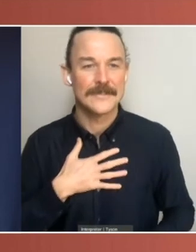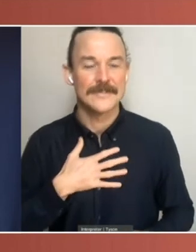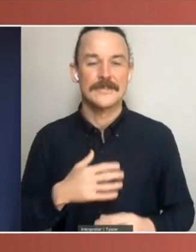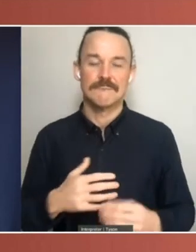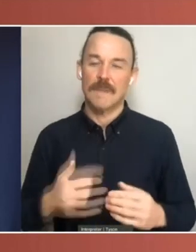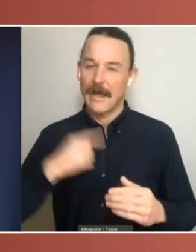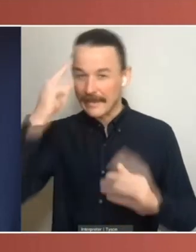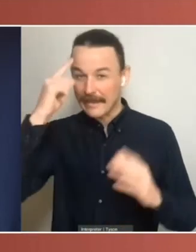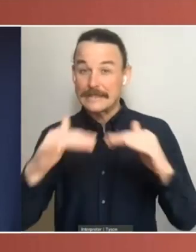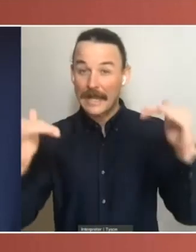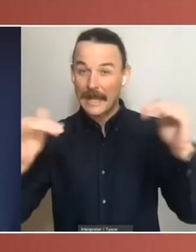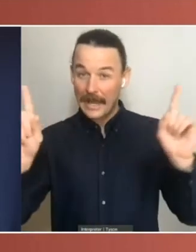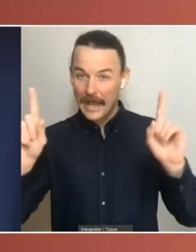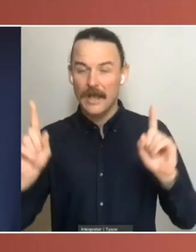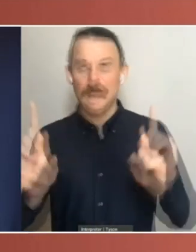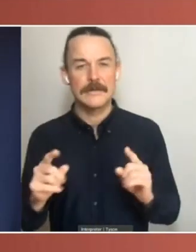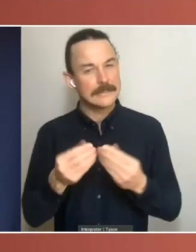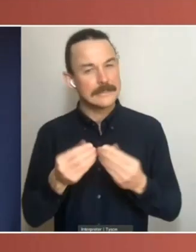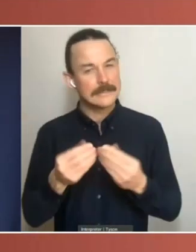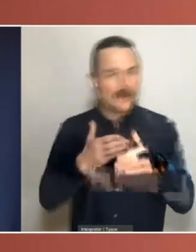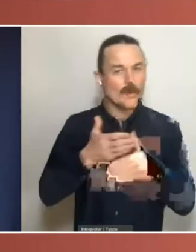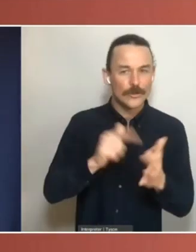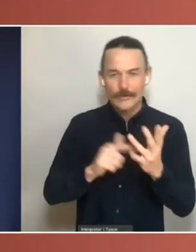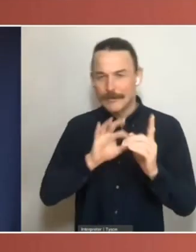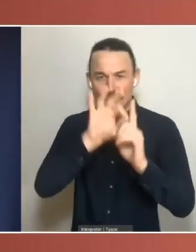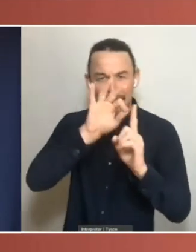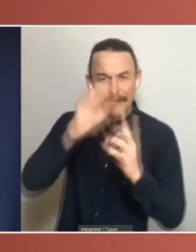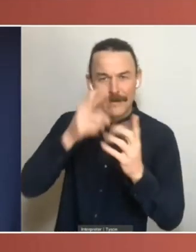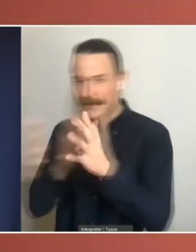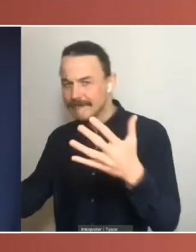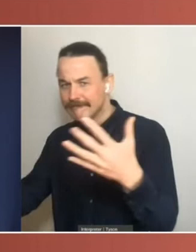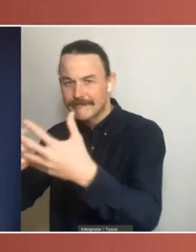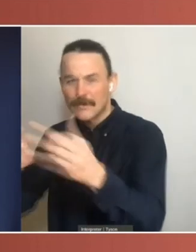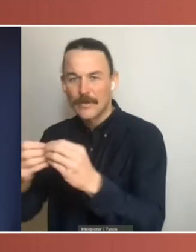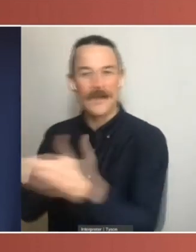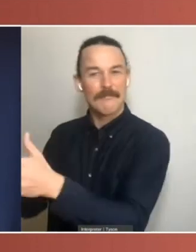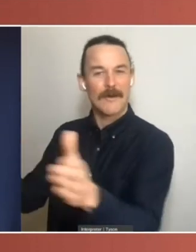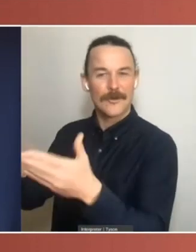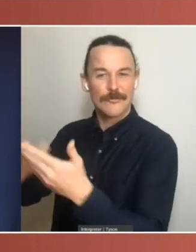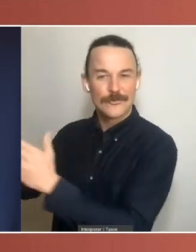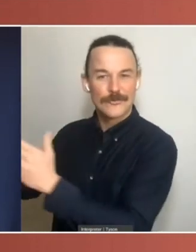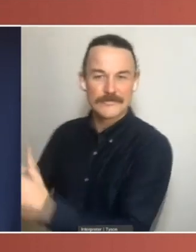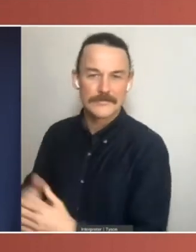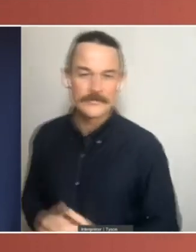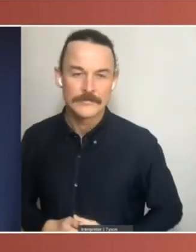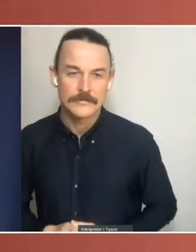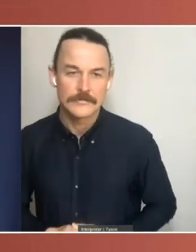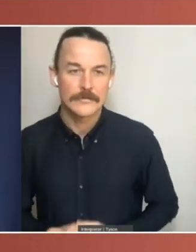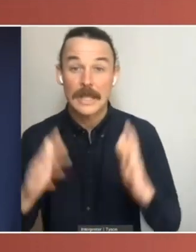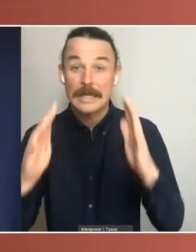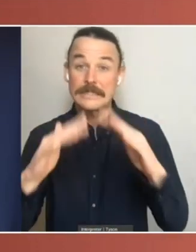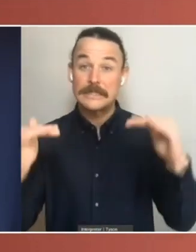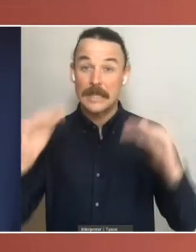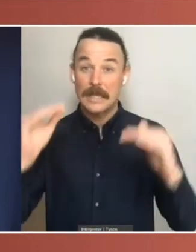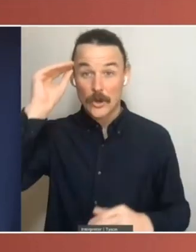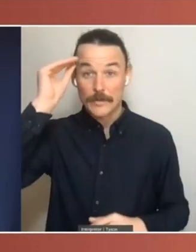to this lecture series, other things to engage directly with the community. And the Senate committee process